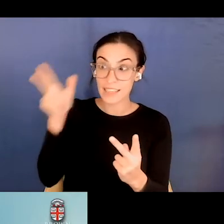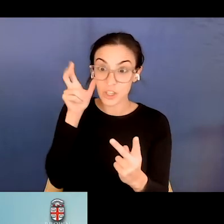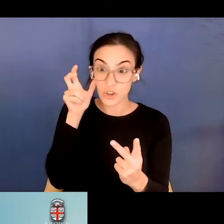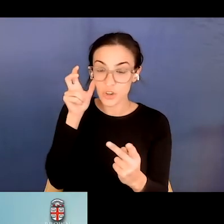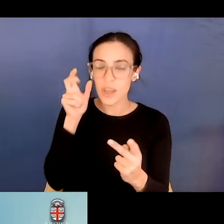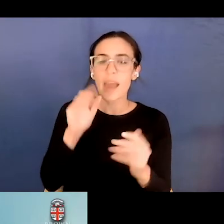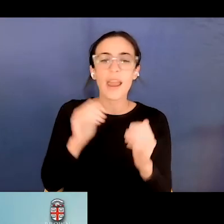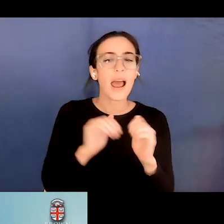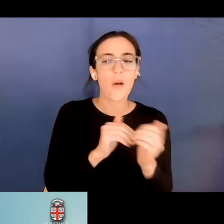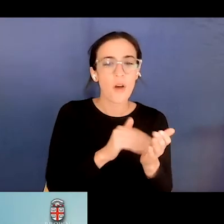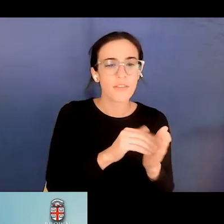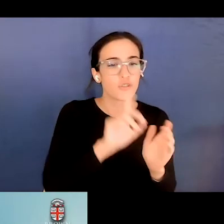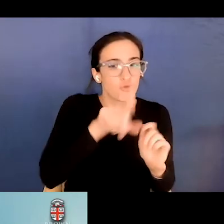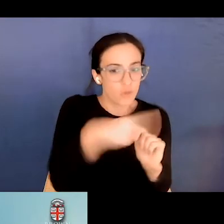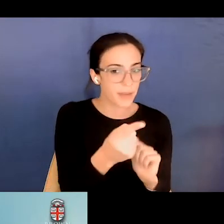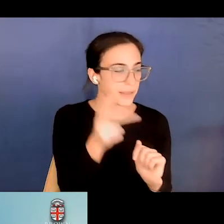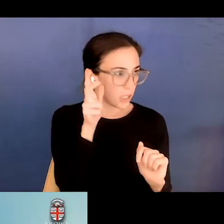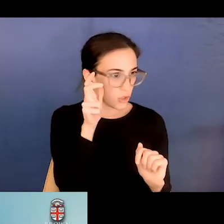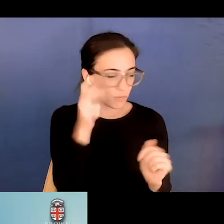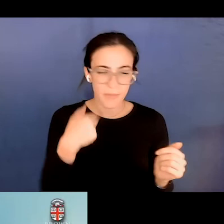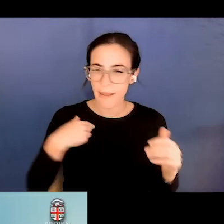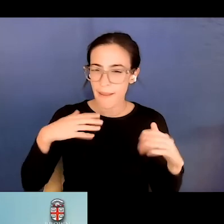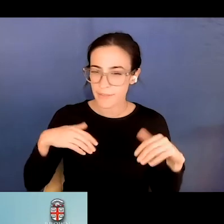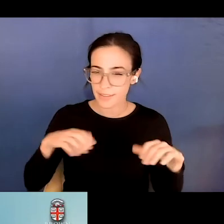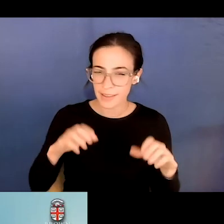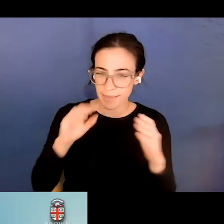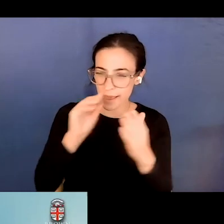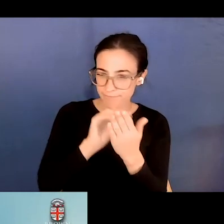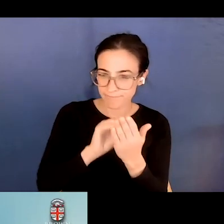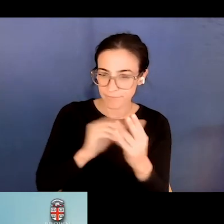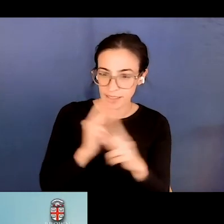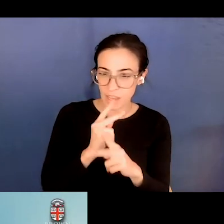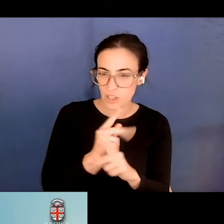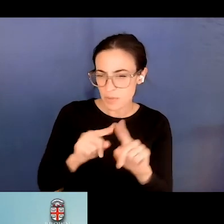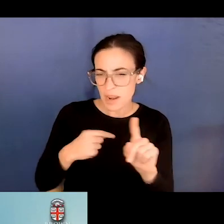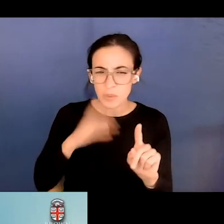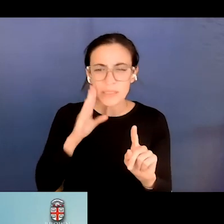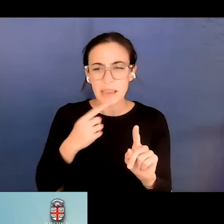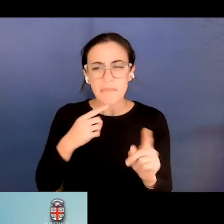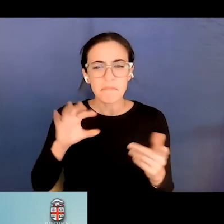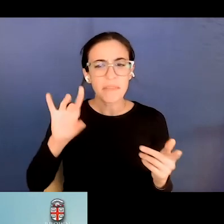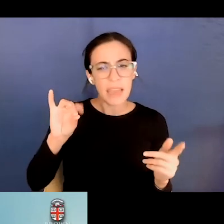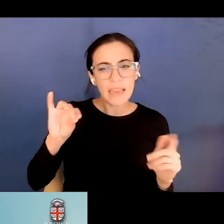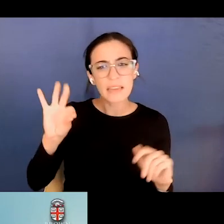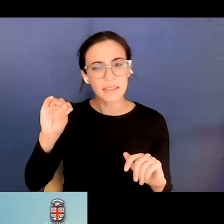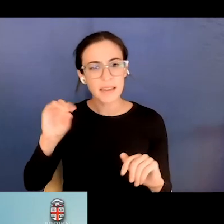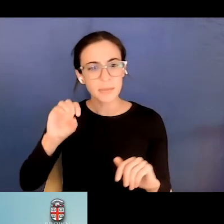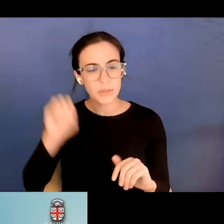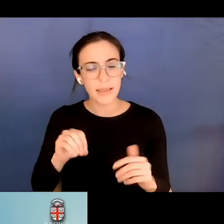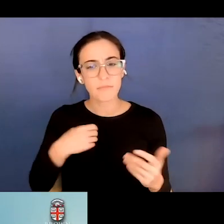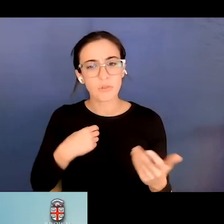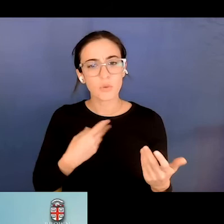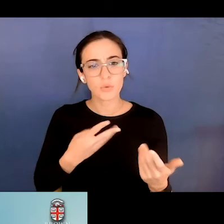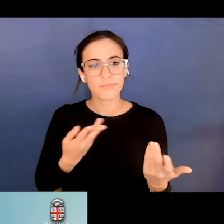I haven't quantified that, but I would say probably 80, 90% of the time, you know, um, you speak on the phone, you listen to the radio,